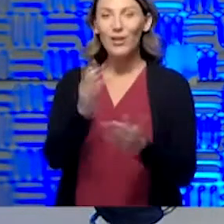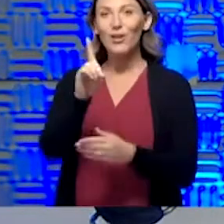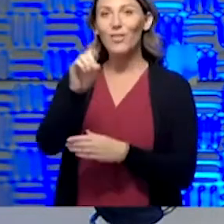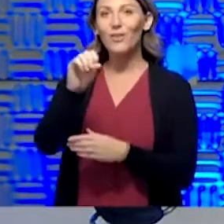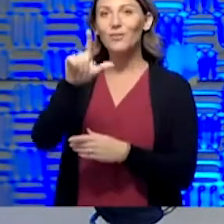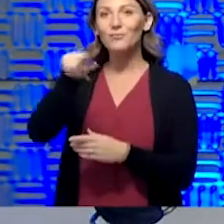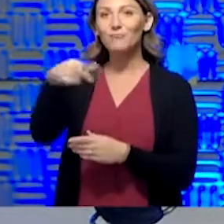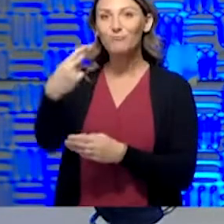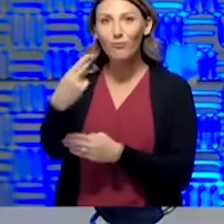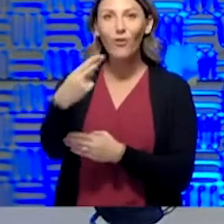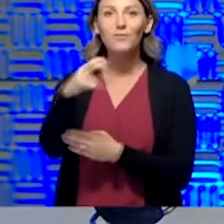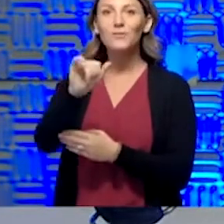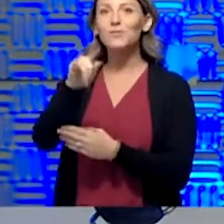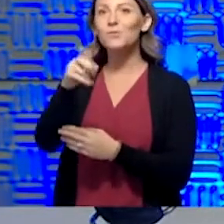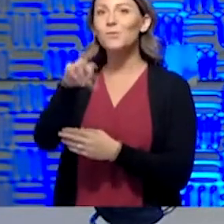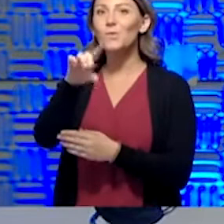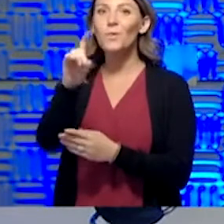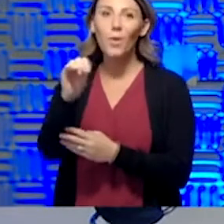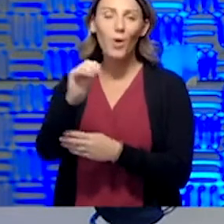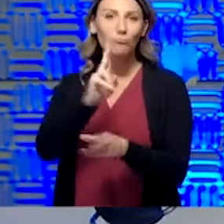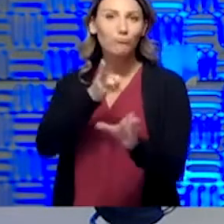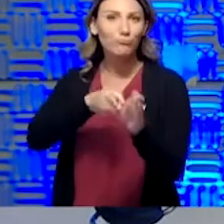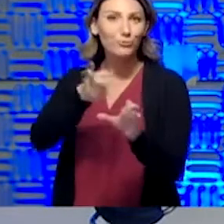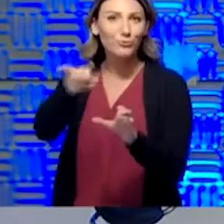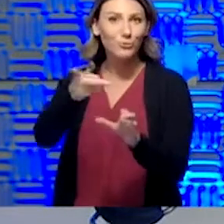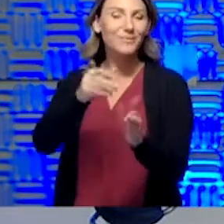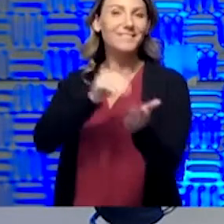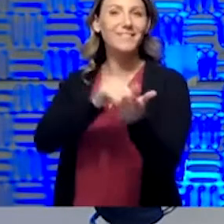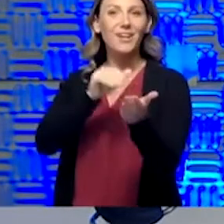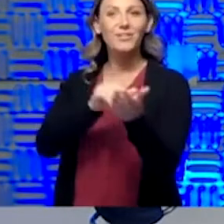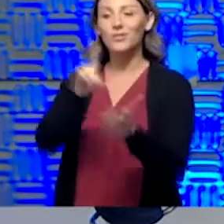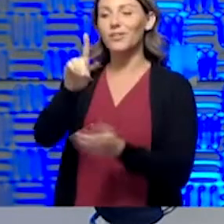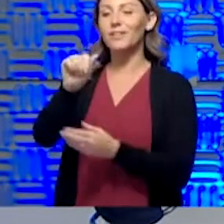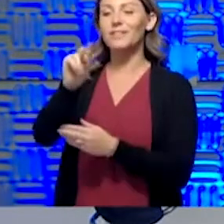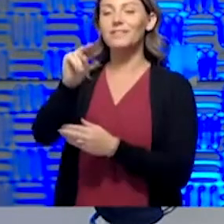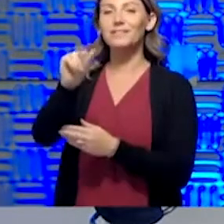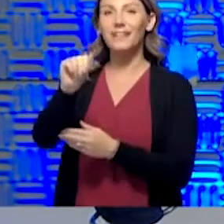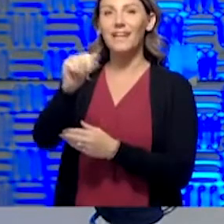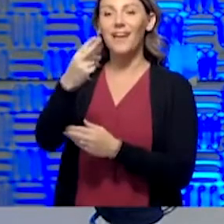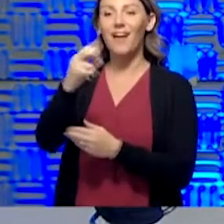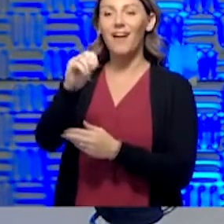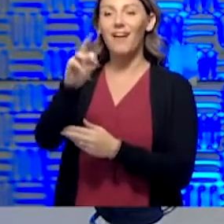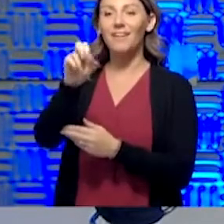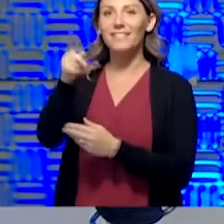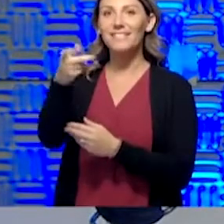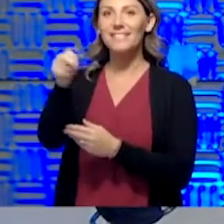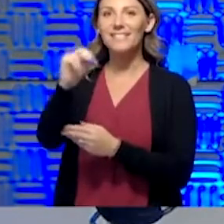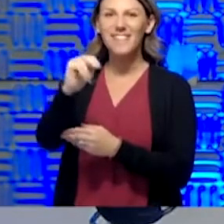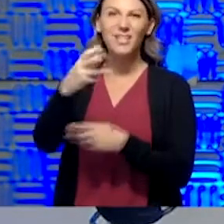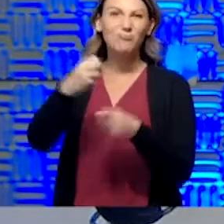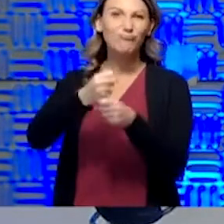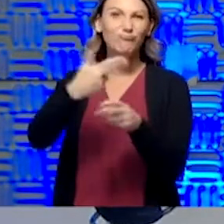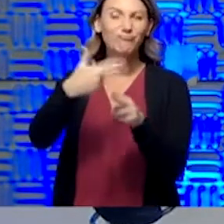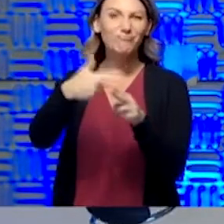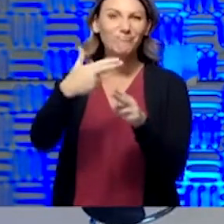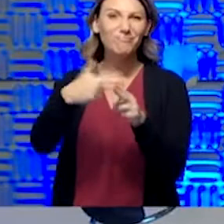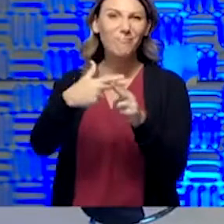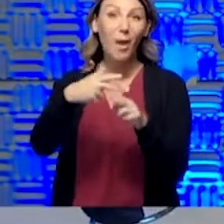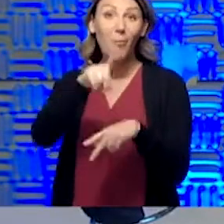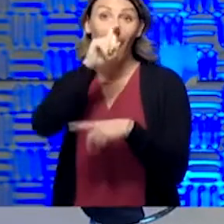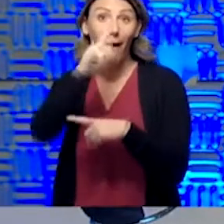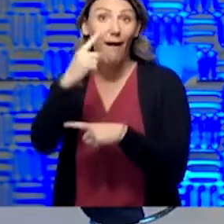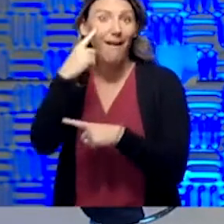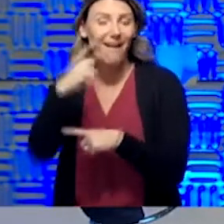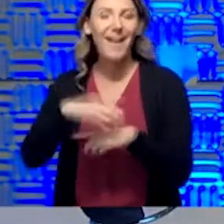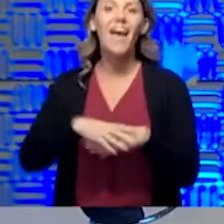System. I am joined by my good friend and colleague, Dr. Dana Hawkinson, Hawkeye, Doc Hawk, all sorts of other things we have, as well as